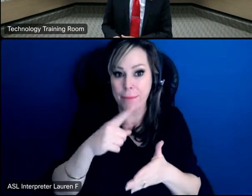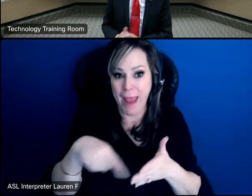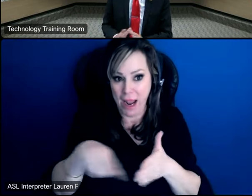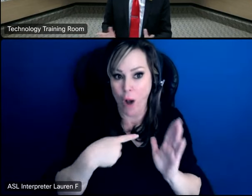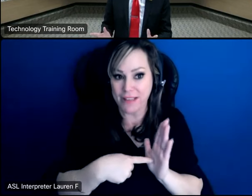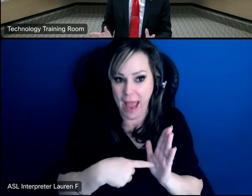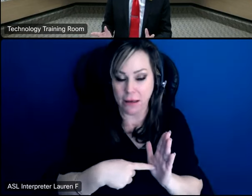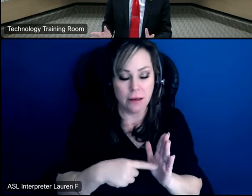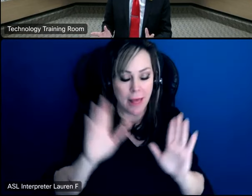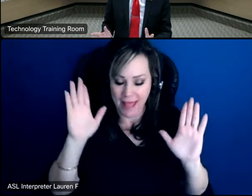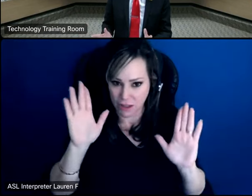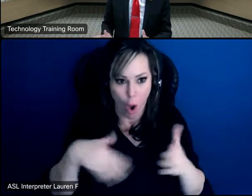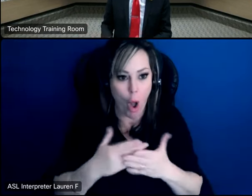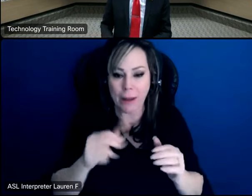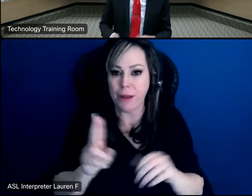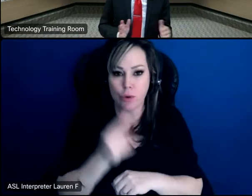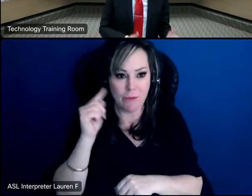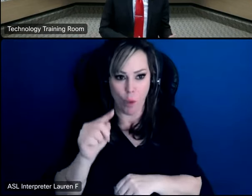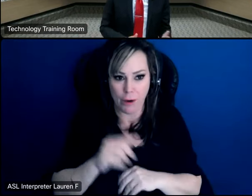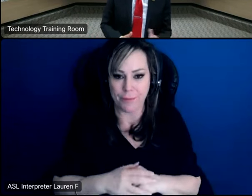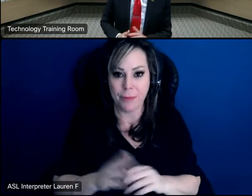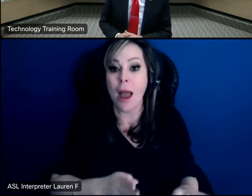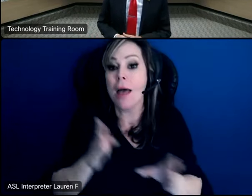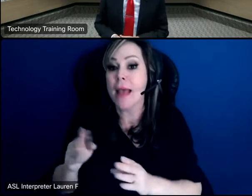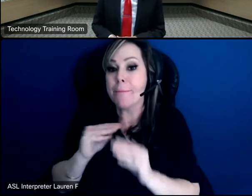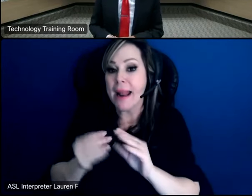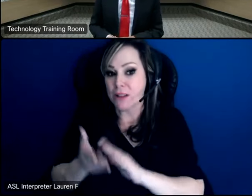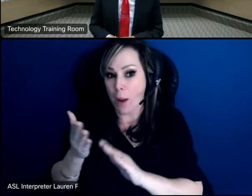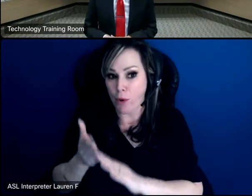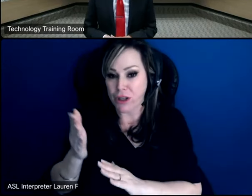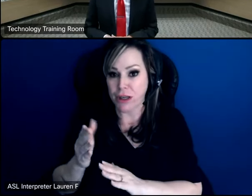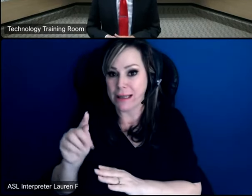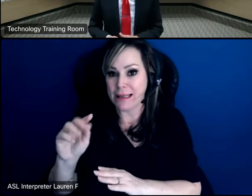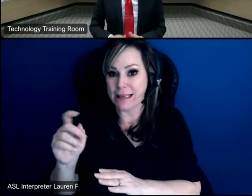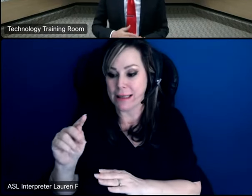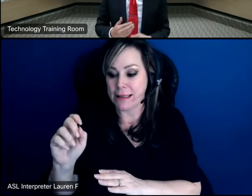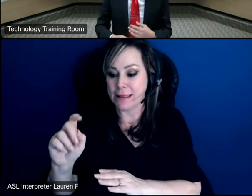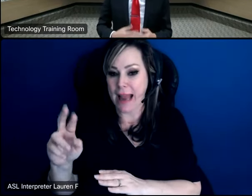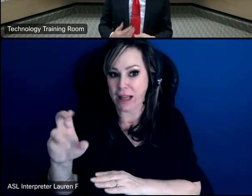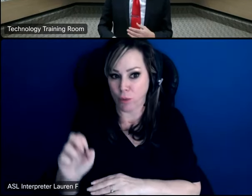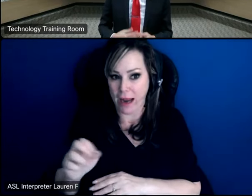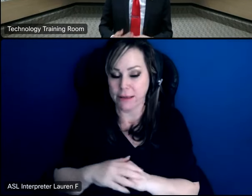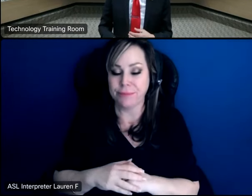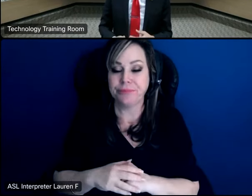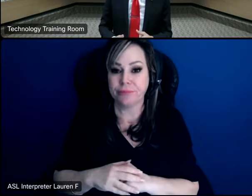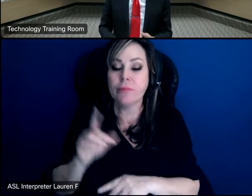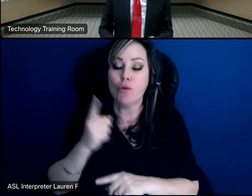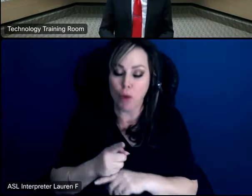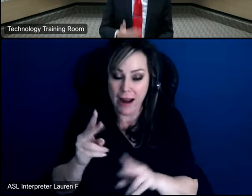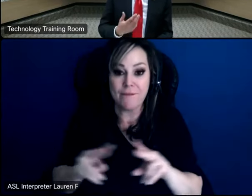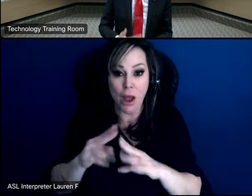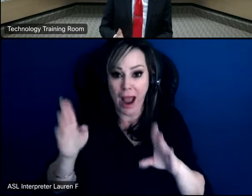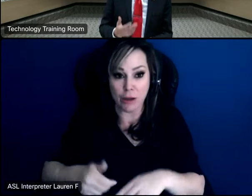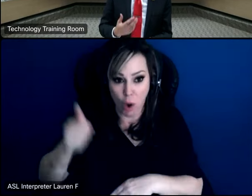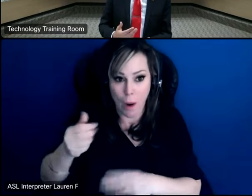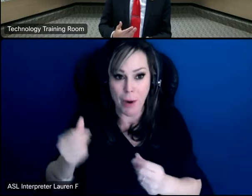debt that's all it can be used for then you have your maintenance and operation tax rate yes as as property values go up